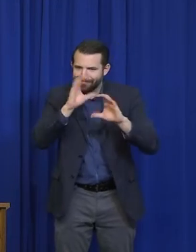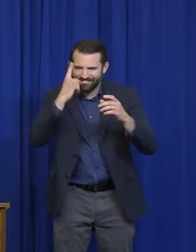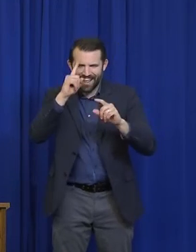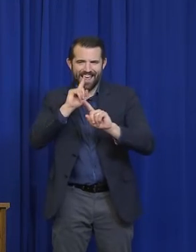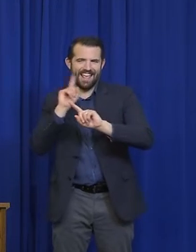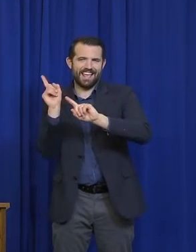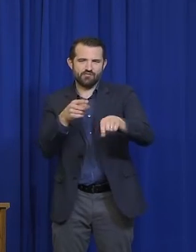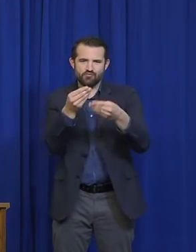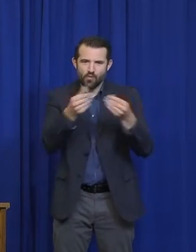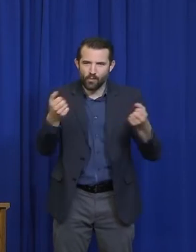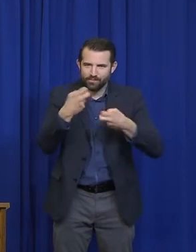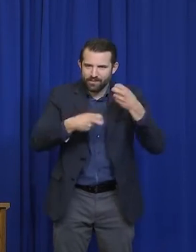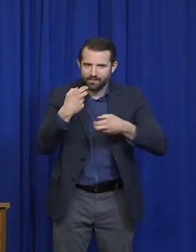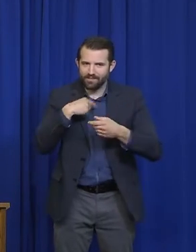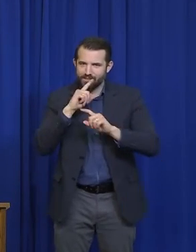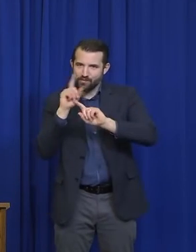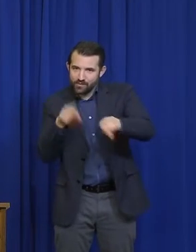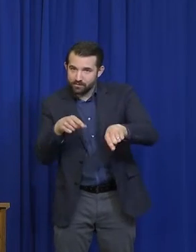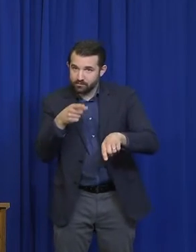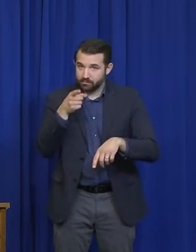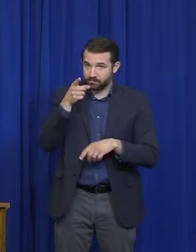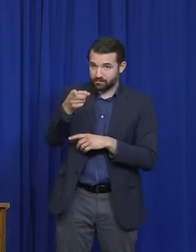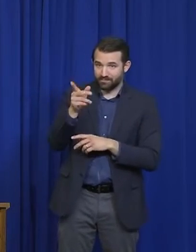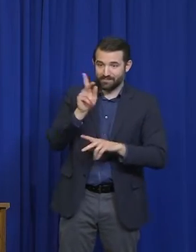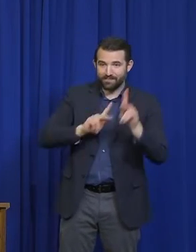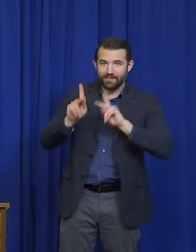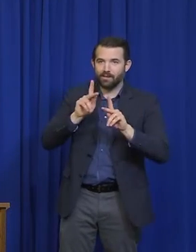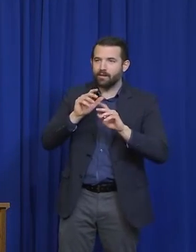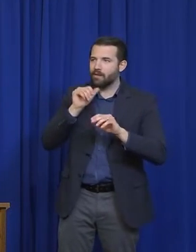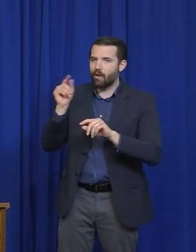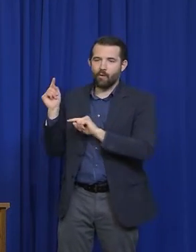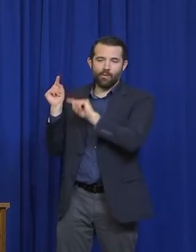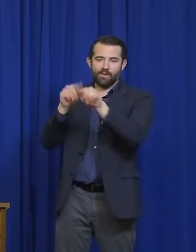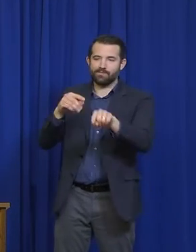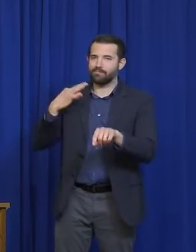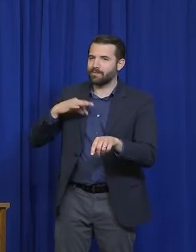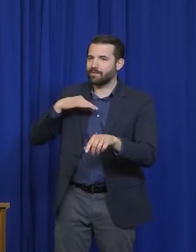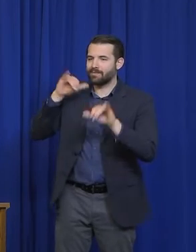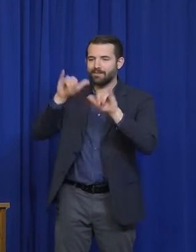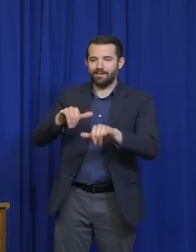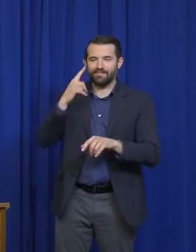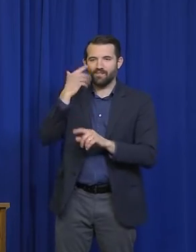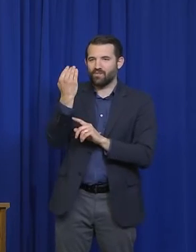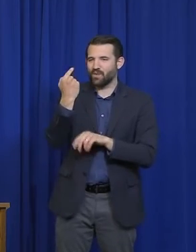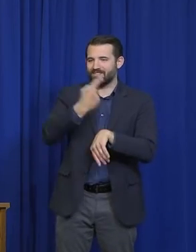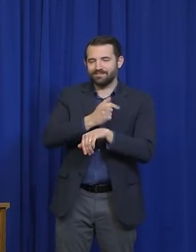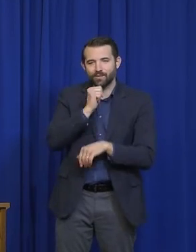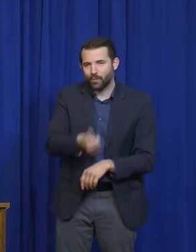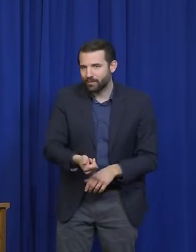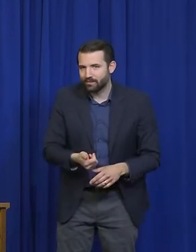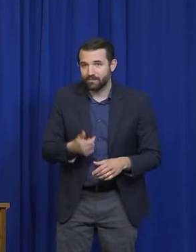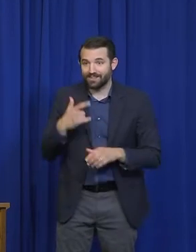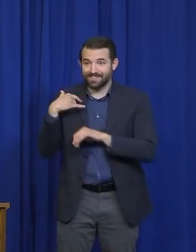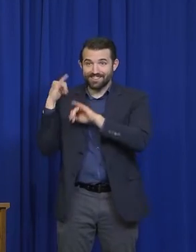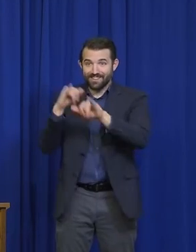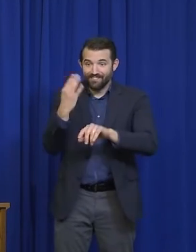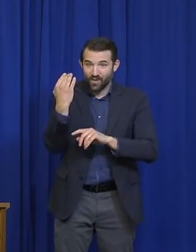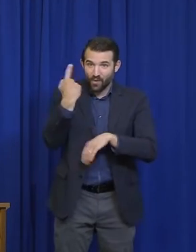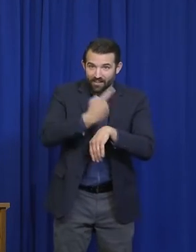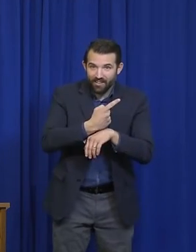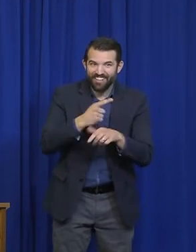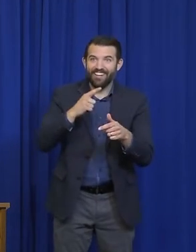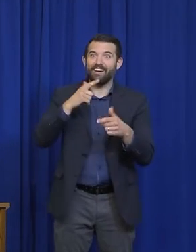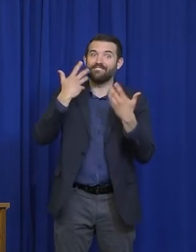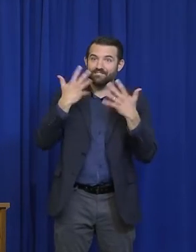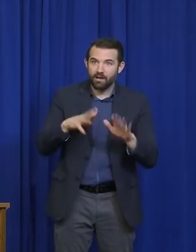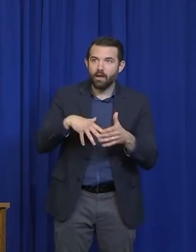you, right, that a lot of people don't come for the full 14 days. We would certainly like to find creative solutions that prioritize keeping people